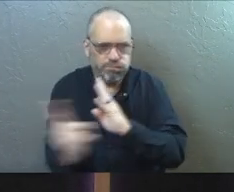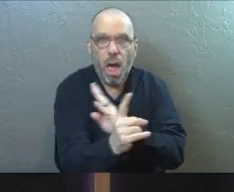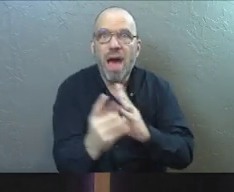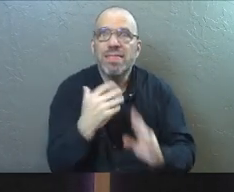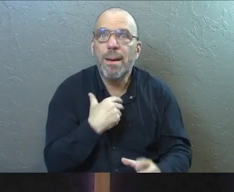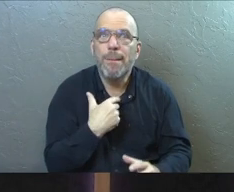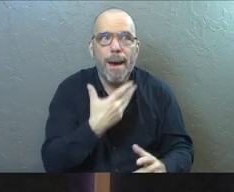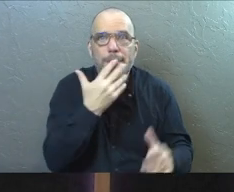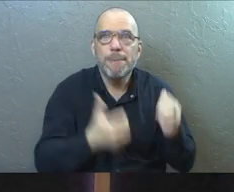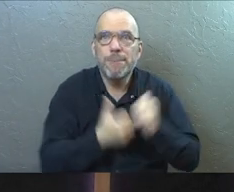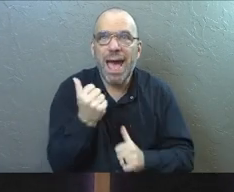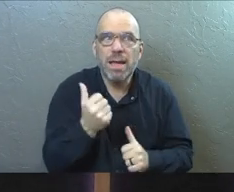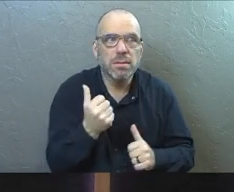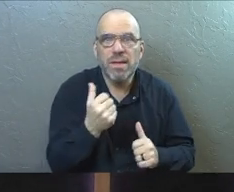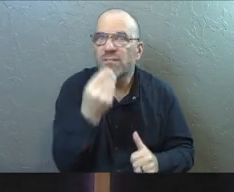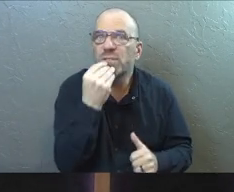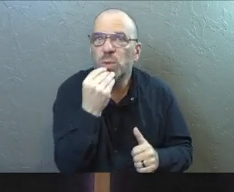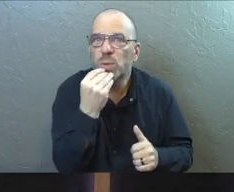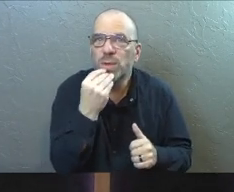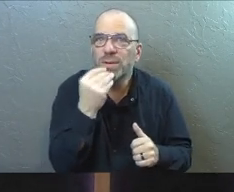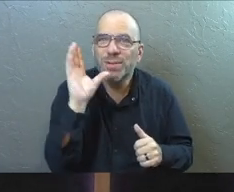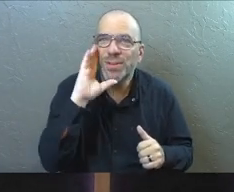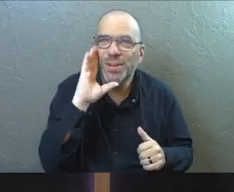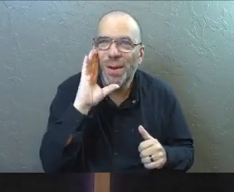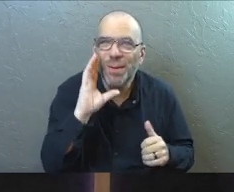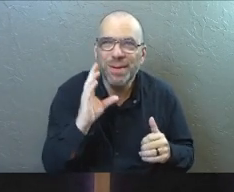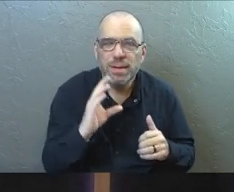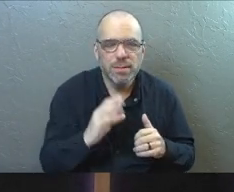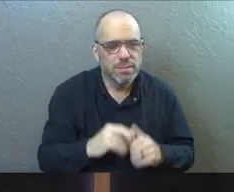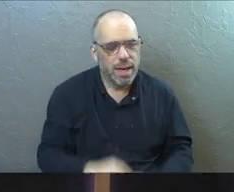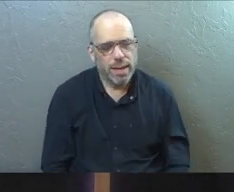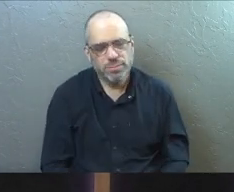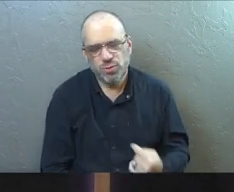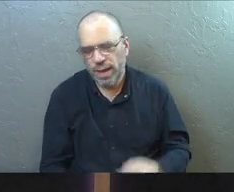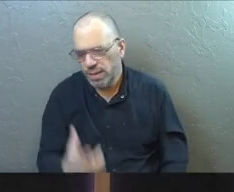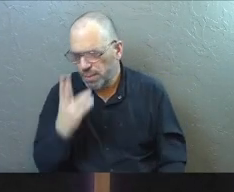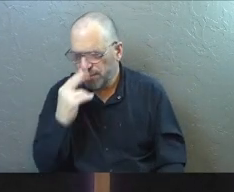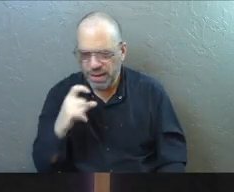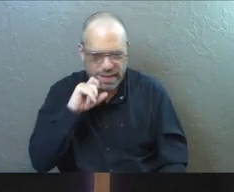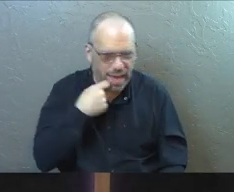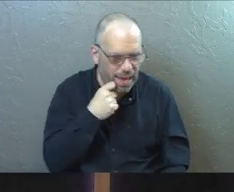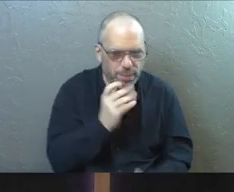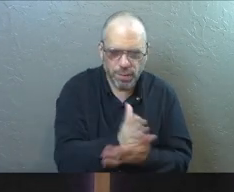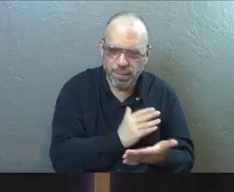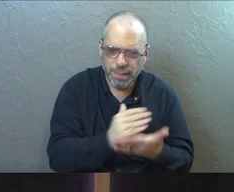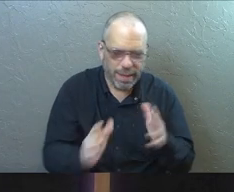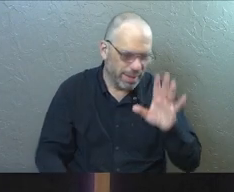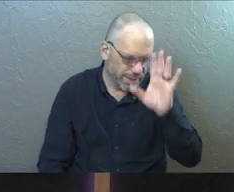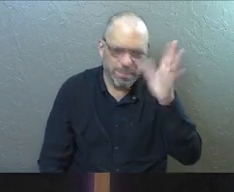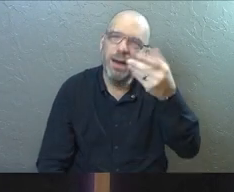to get the best apple pie before anybody else could get it. I'm trying to be funny because this is such a serious topic.